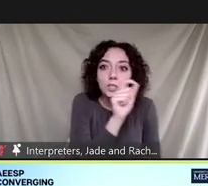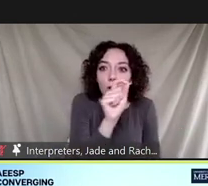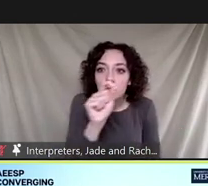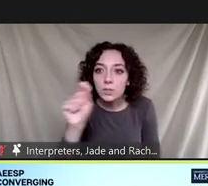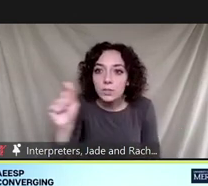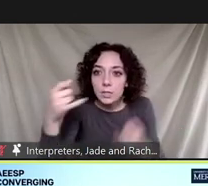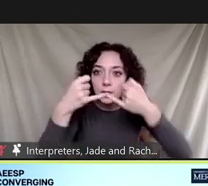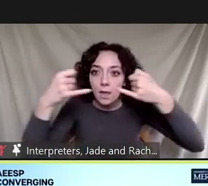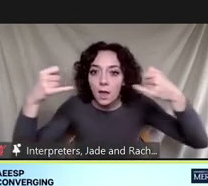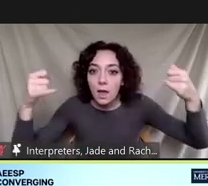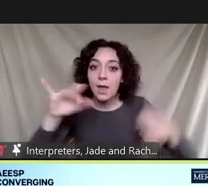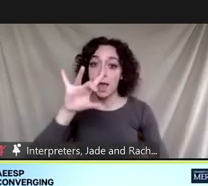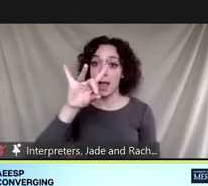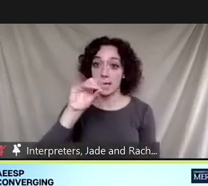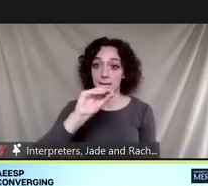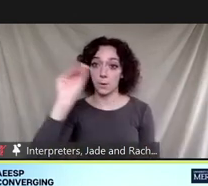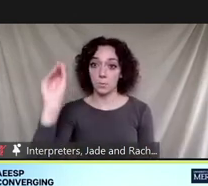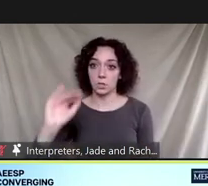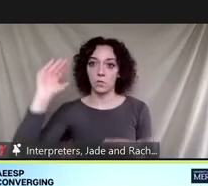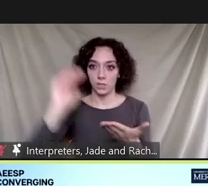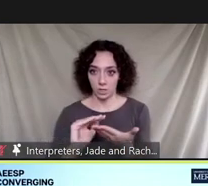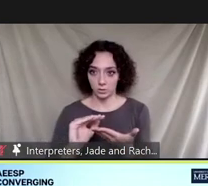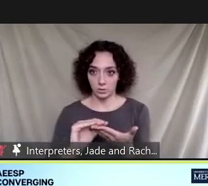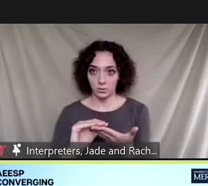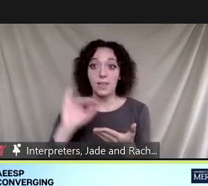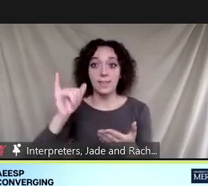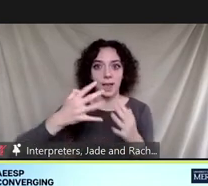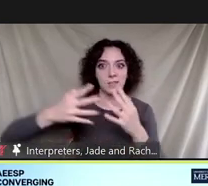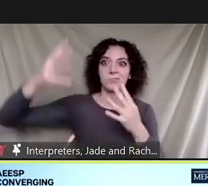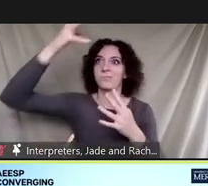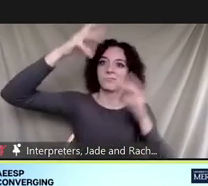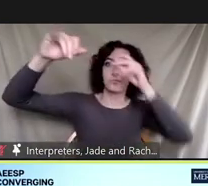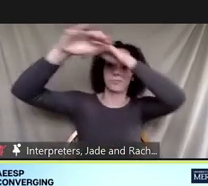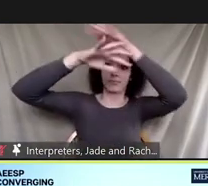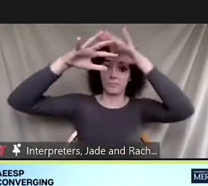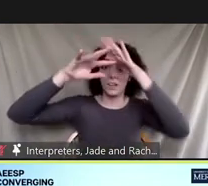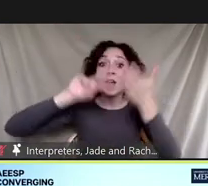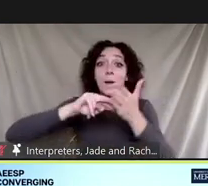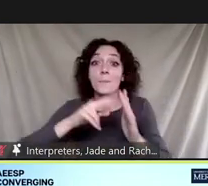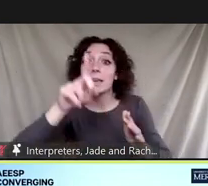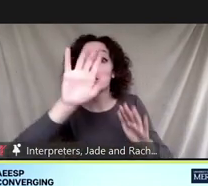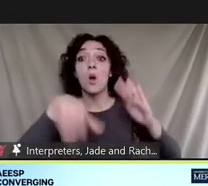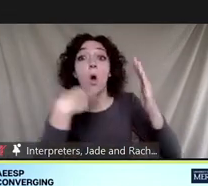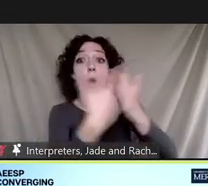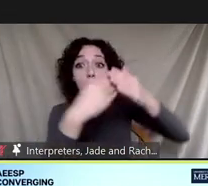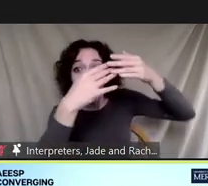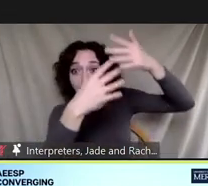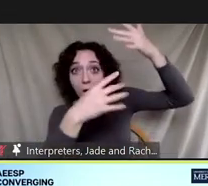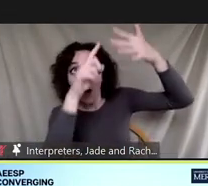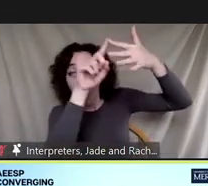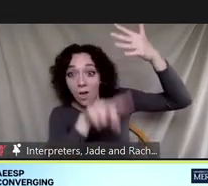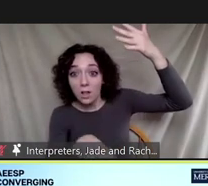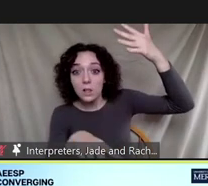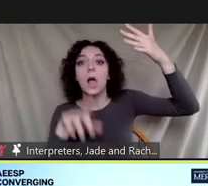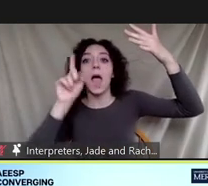reduction in transportation emissions this means we're going to have to reduce emissions from all of these sectors below that line